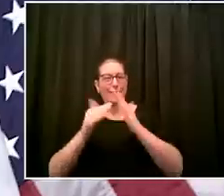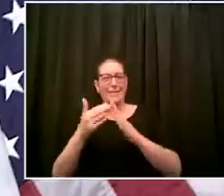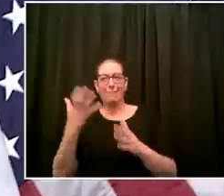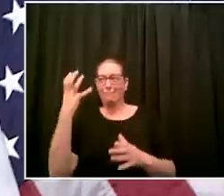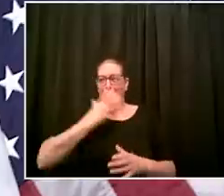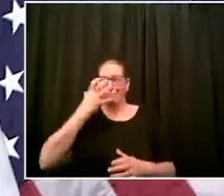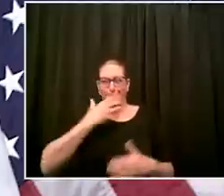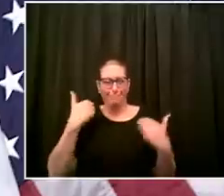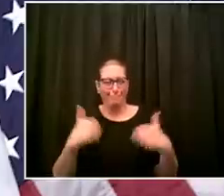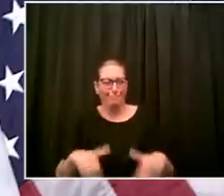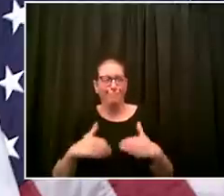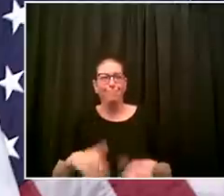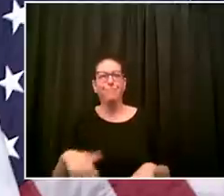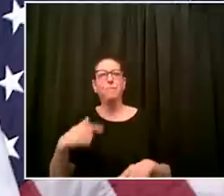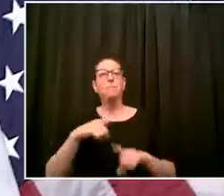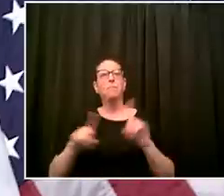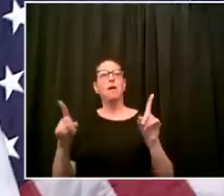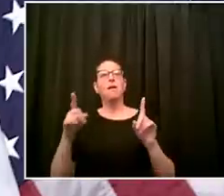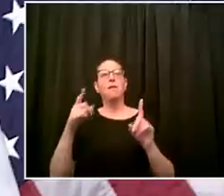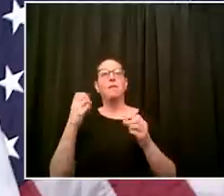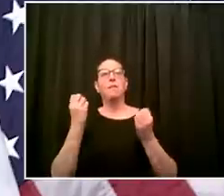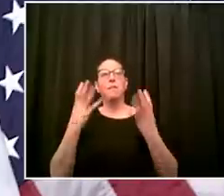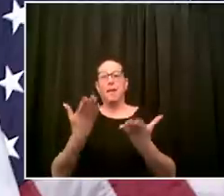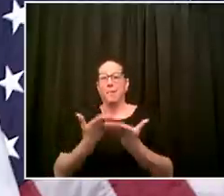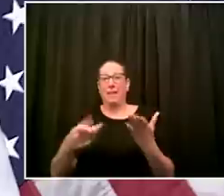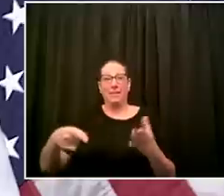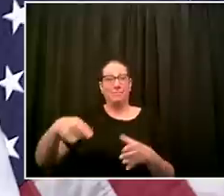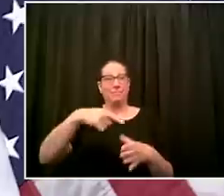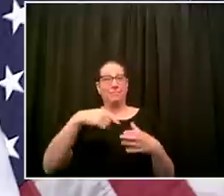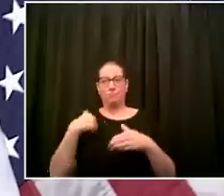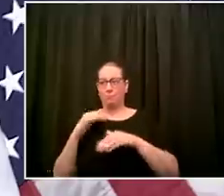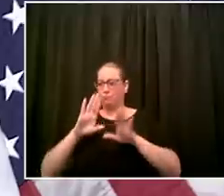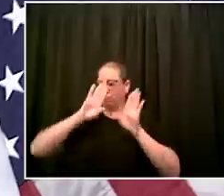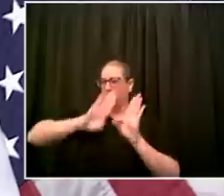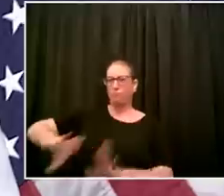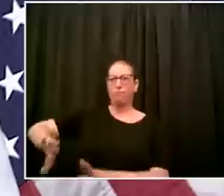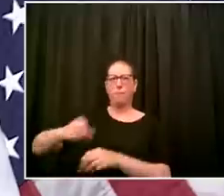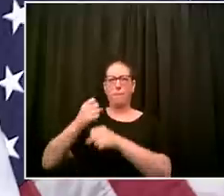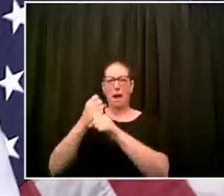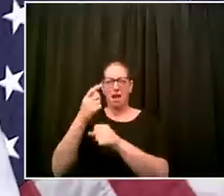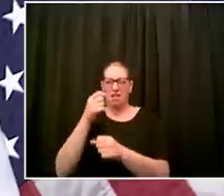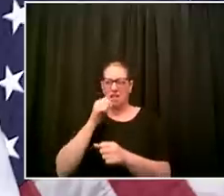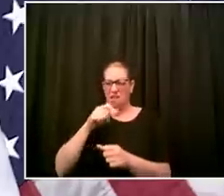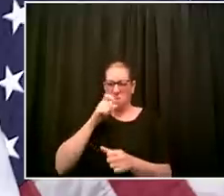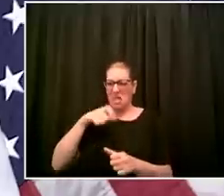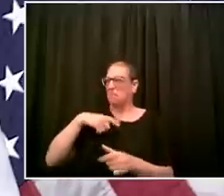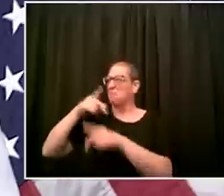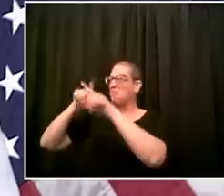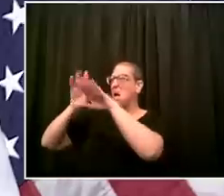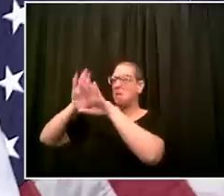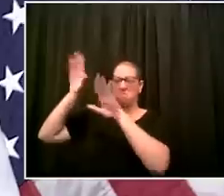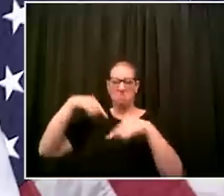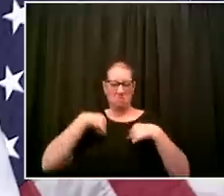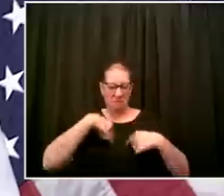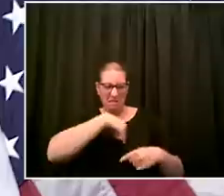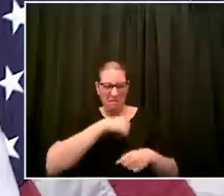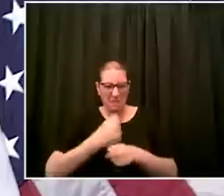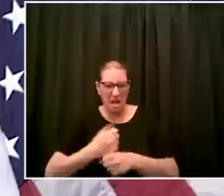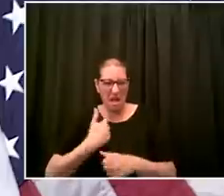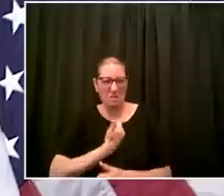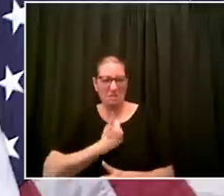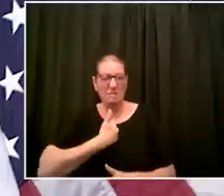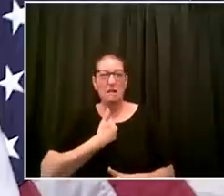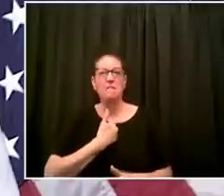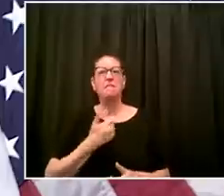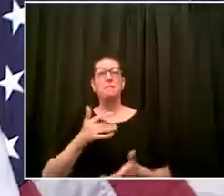for years you know there was no reason to make certain medical supplies and medical equipment that was made somewhere else and we could get it when we